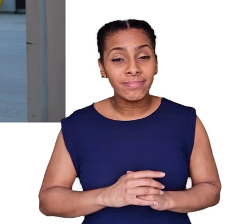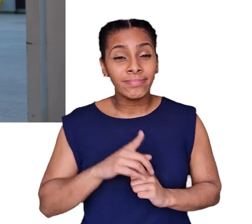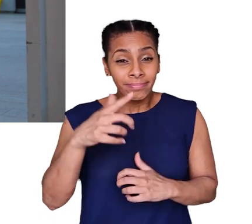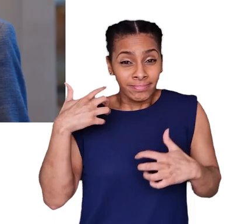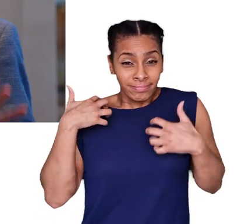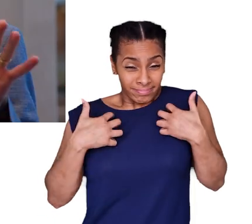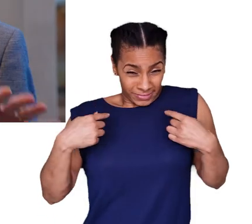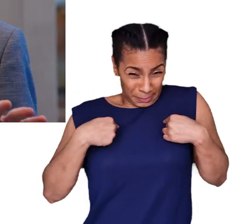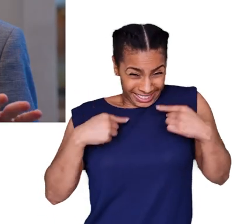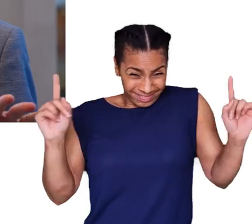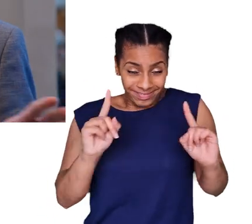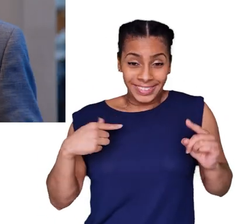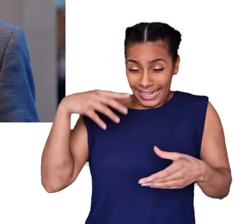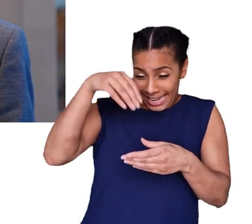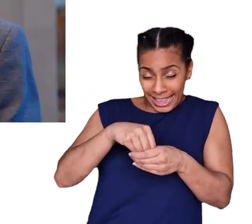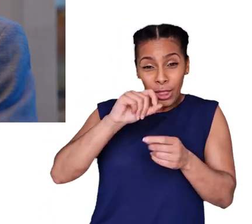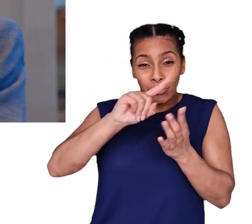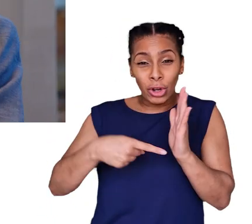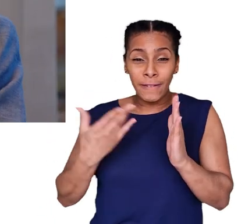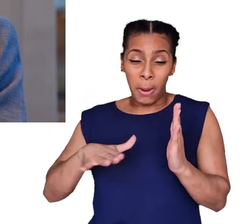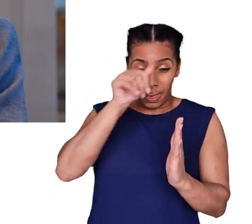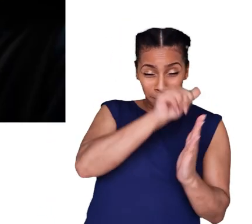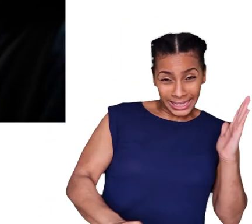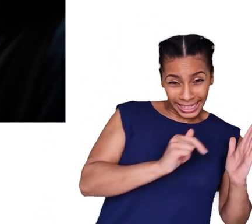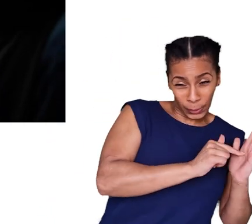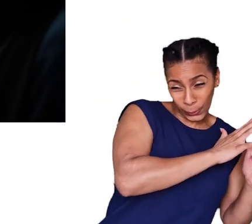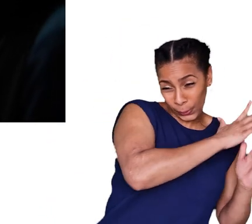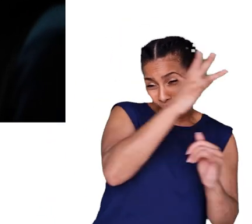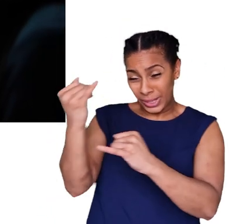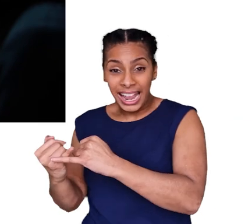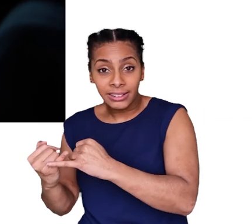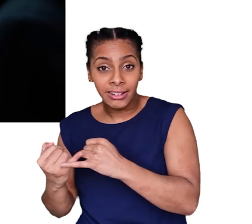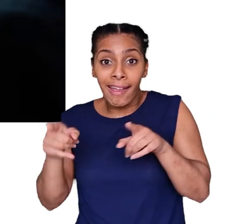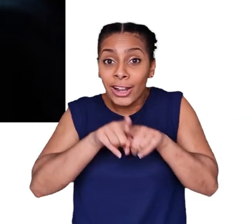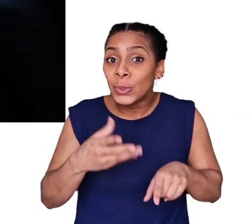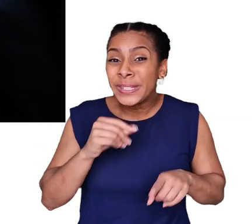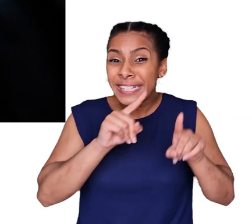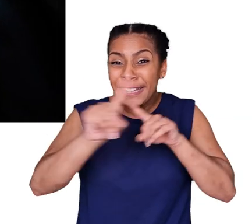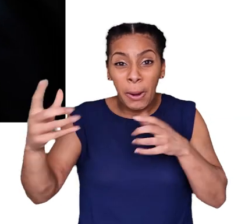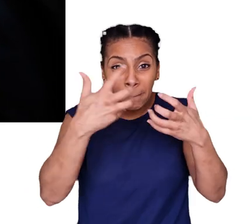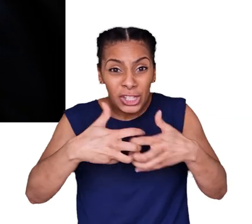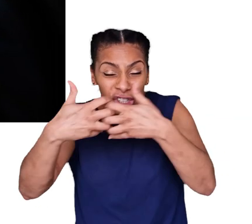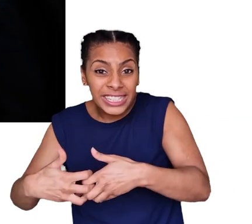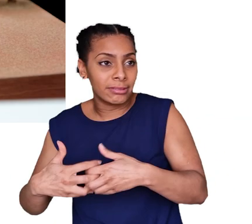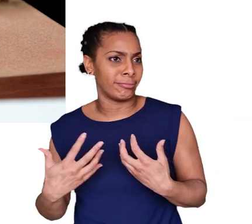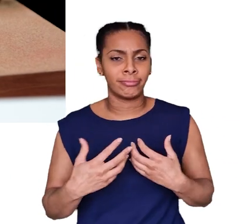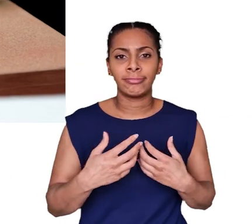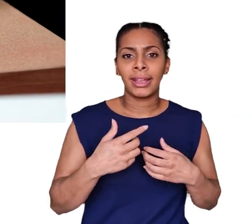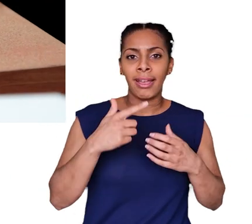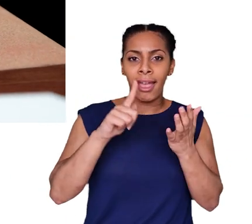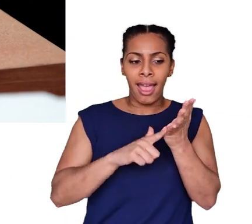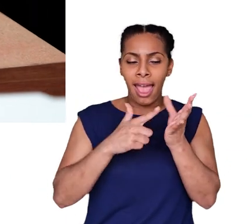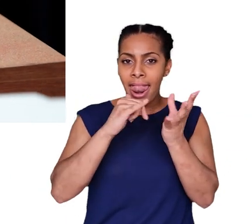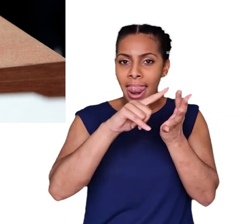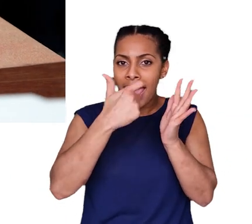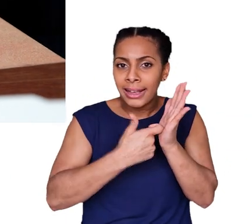to see the project right from the very start, all the way through to the end. I get to use all different types of machinery, from laser cutters to 3D